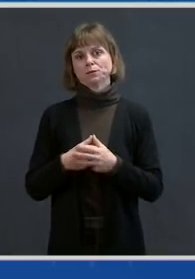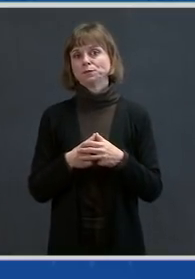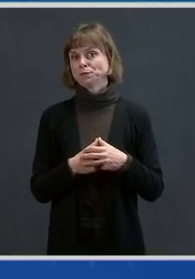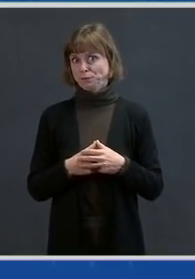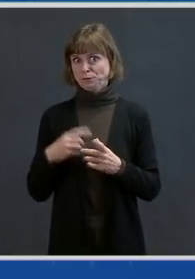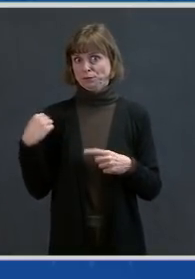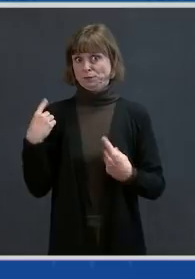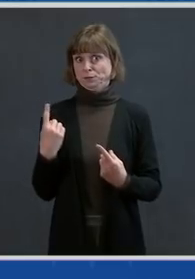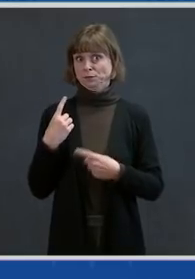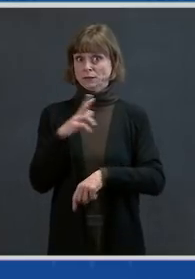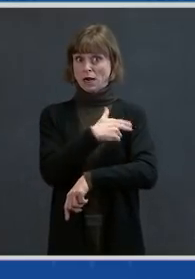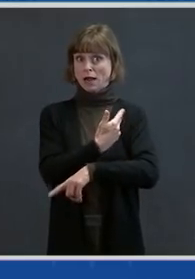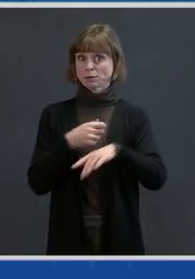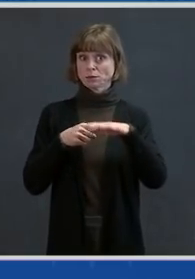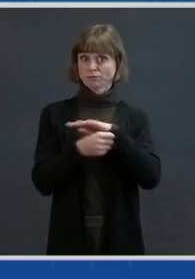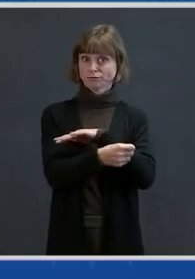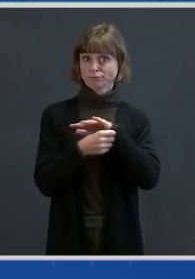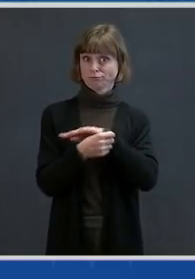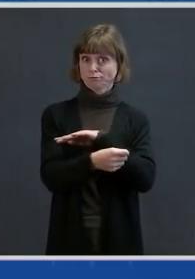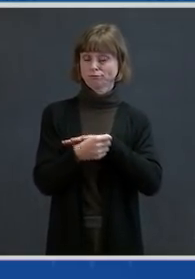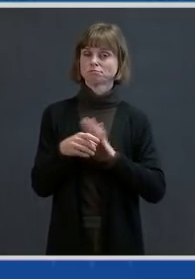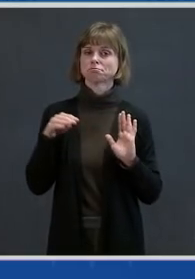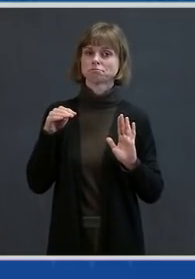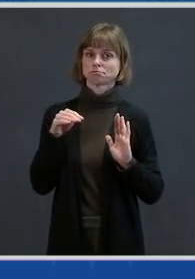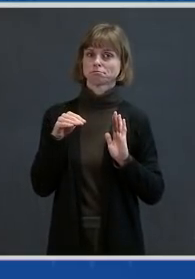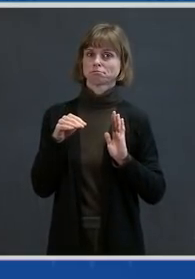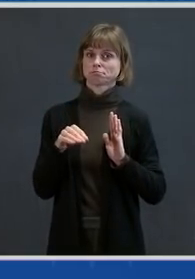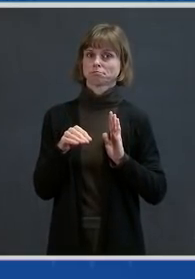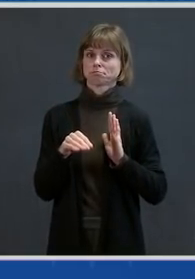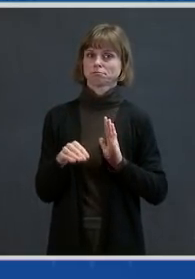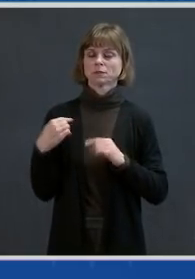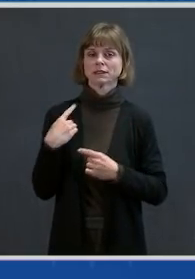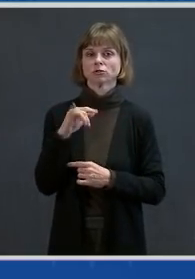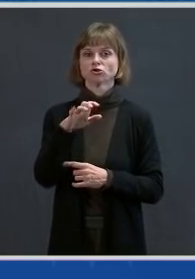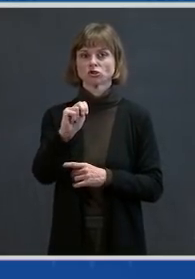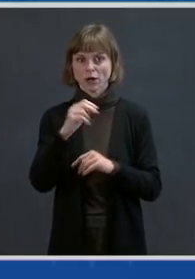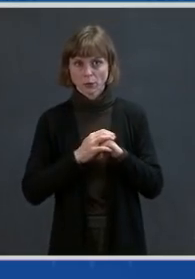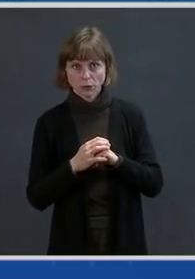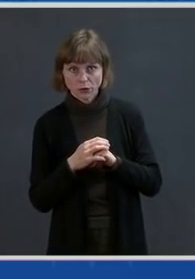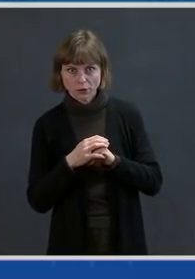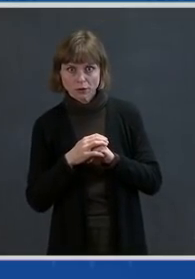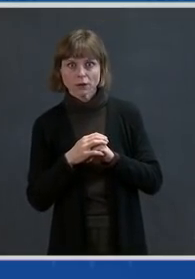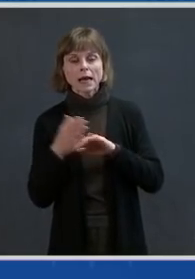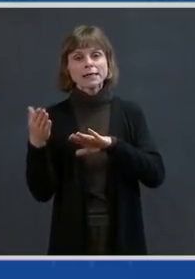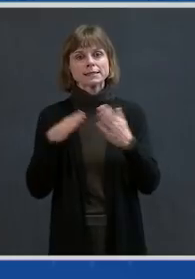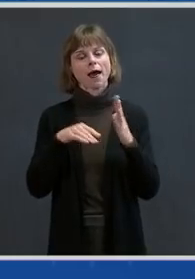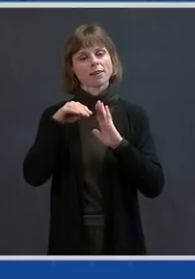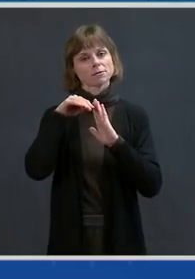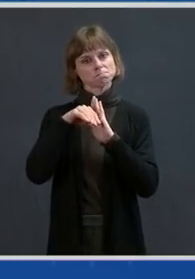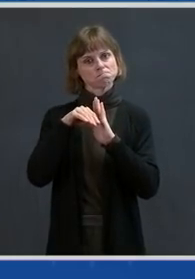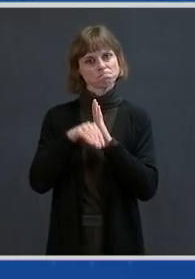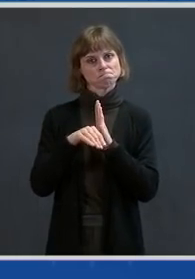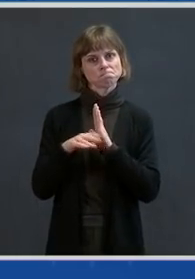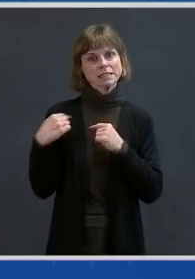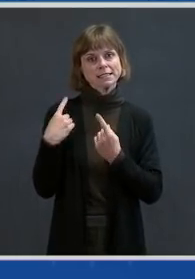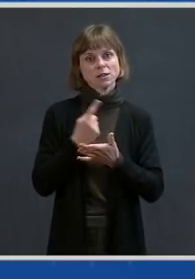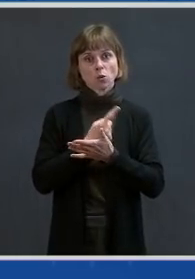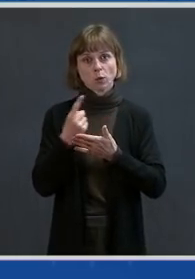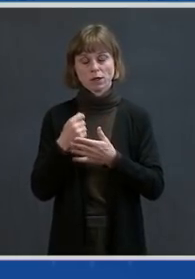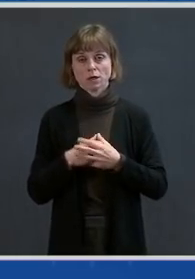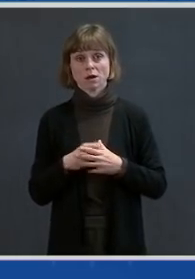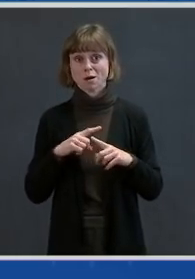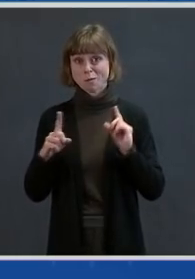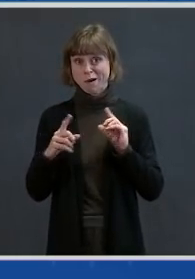hospital admissions in the United States had been coming down since early January, and deaths had been declining in the past week. But the latest